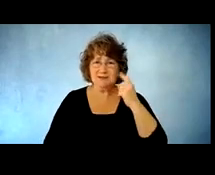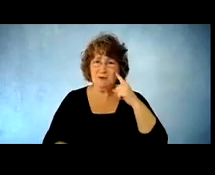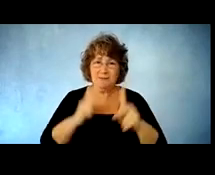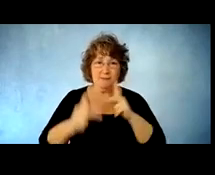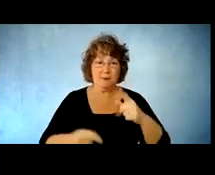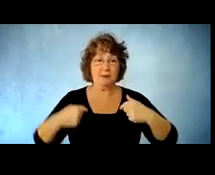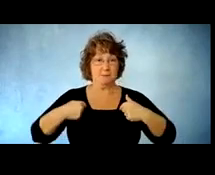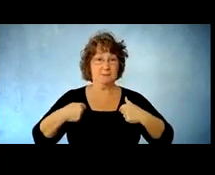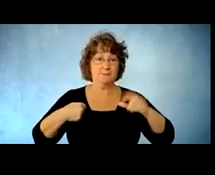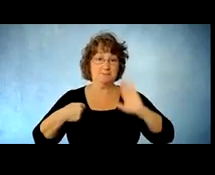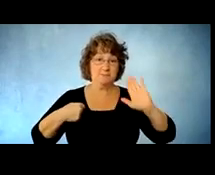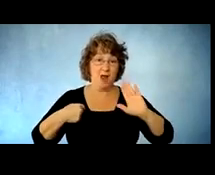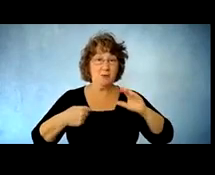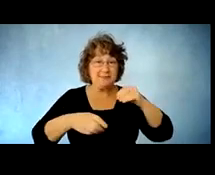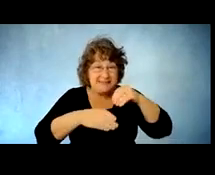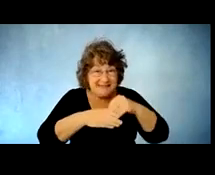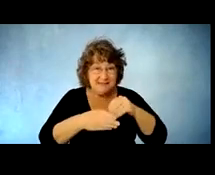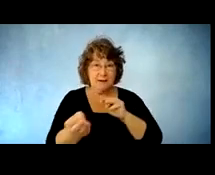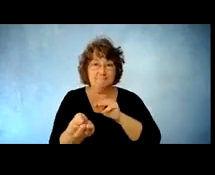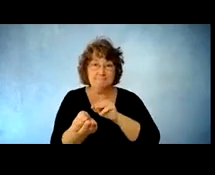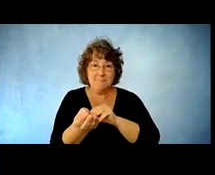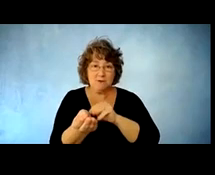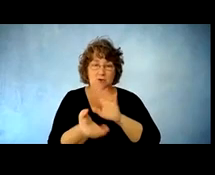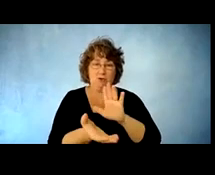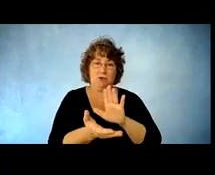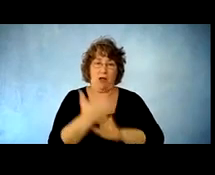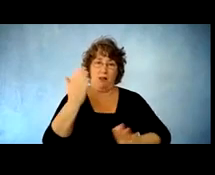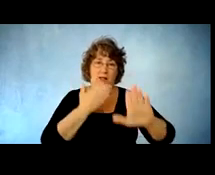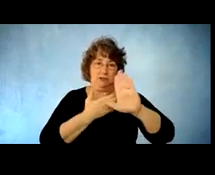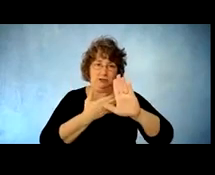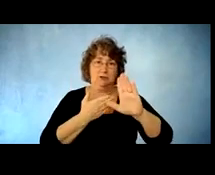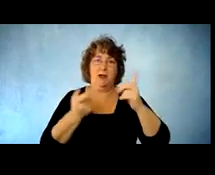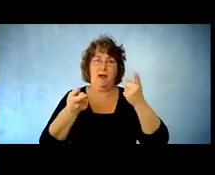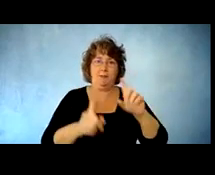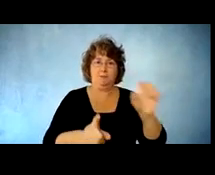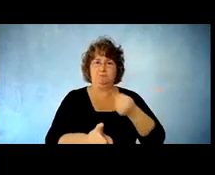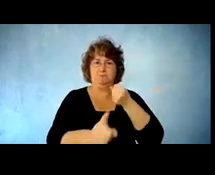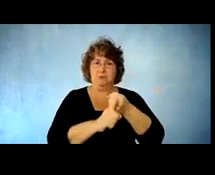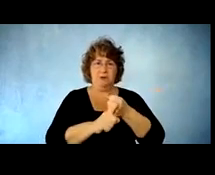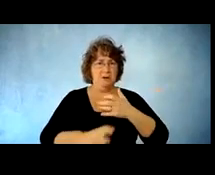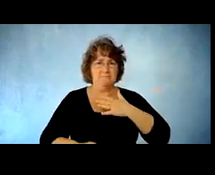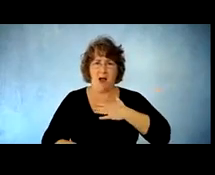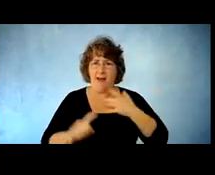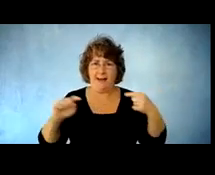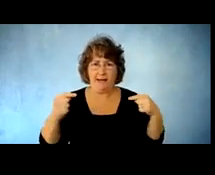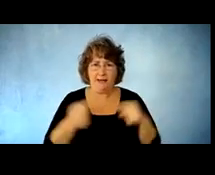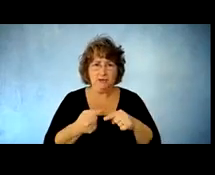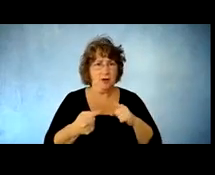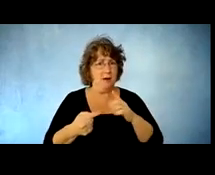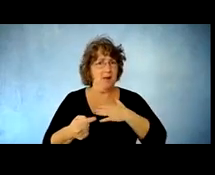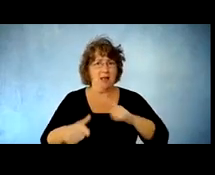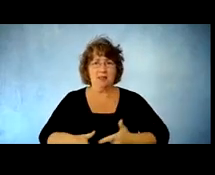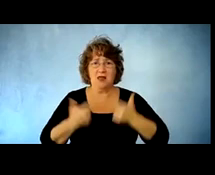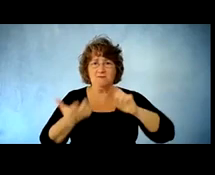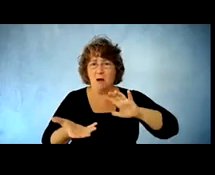was completely overwhelmed uh you know i felt so alone my whole life was turned upside down same with the family and it's